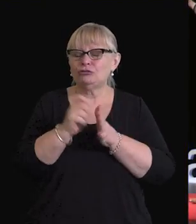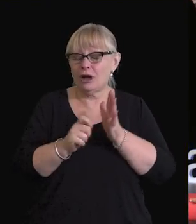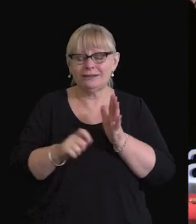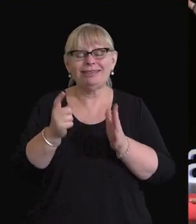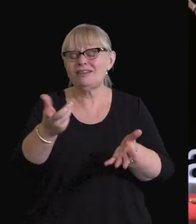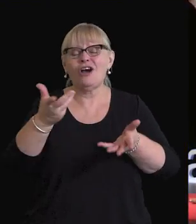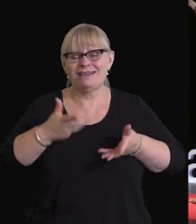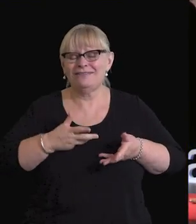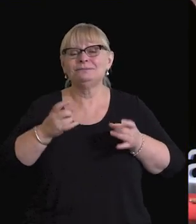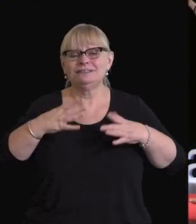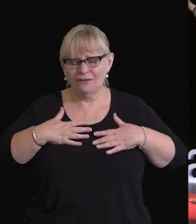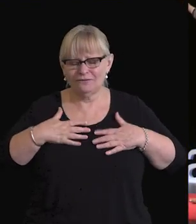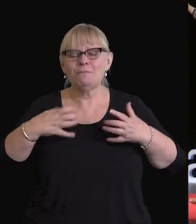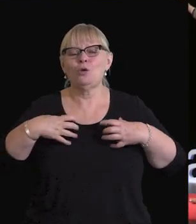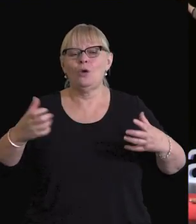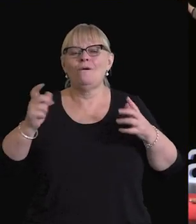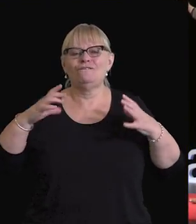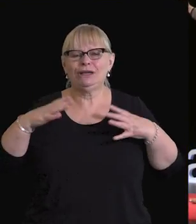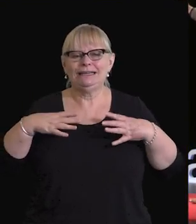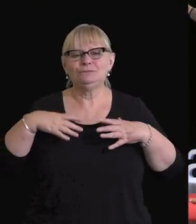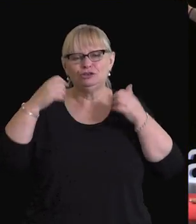freedom I gain to do great work.